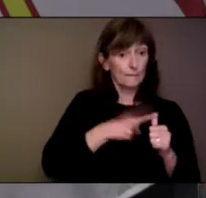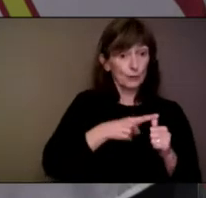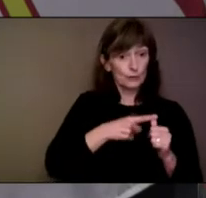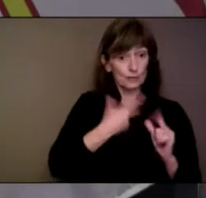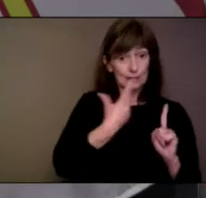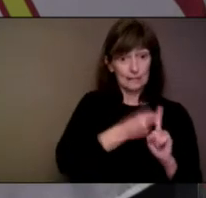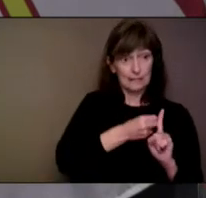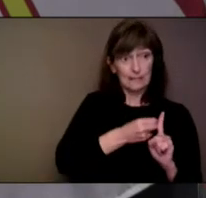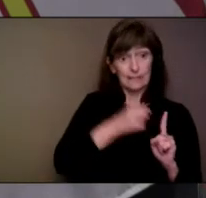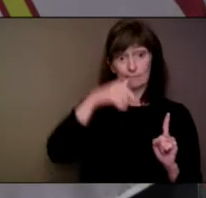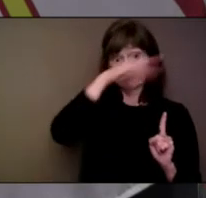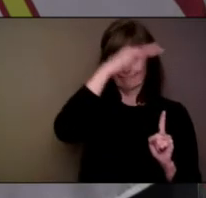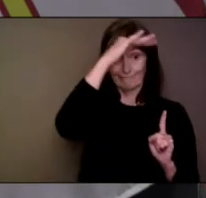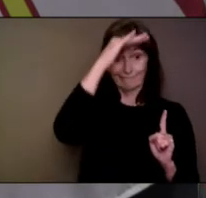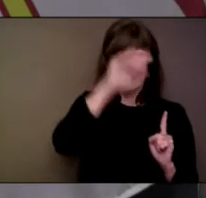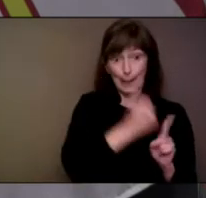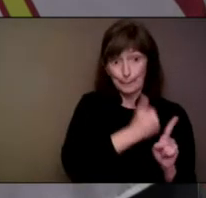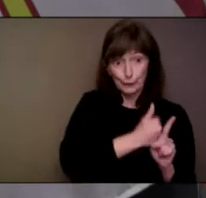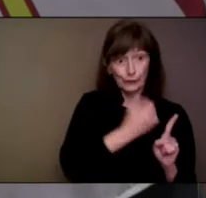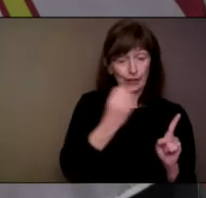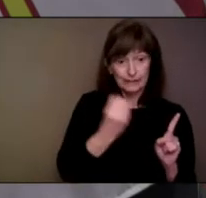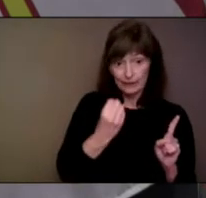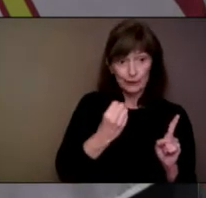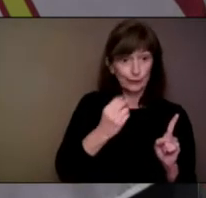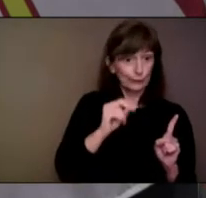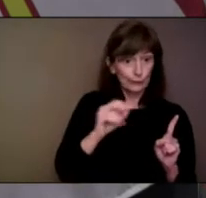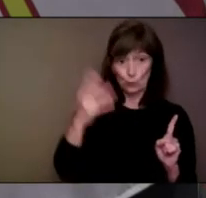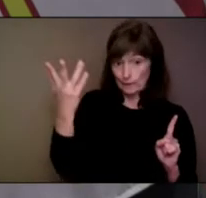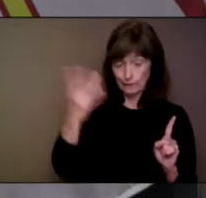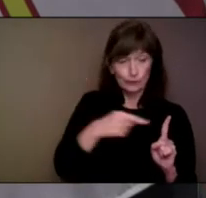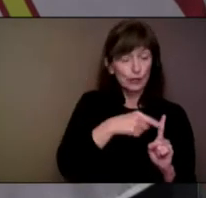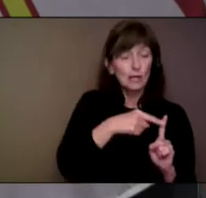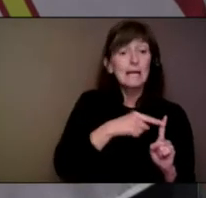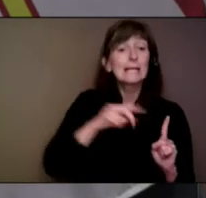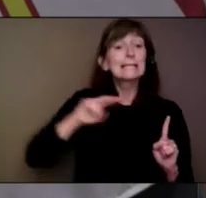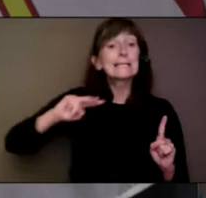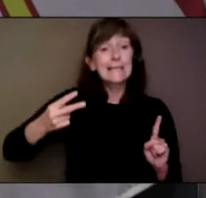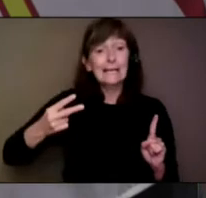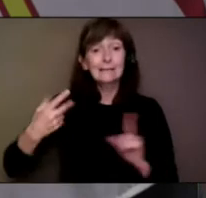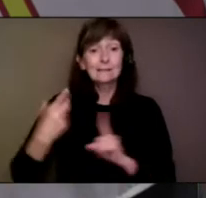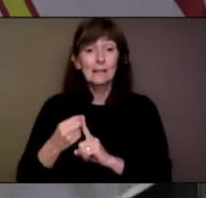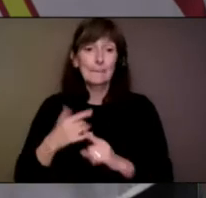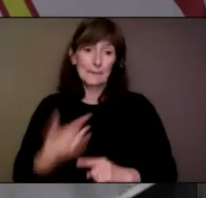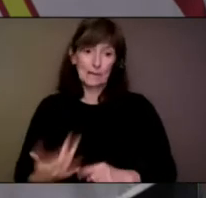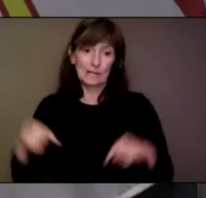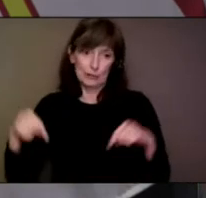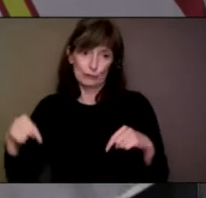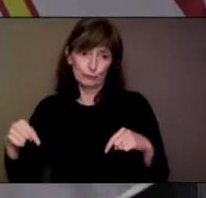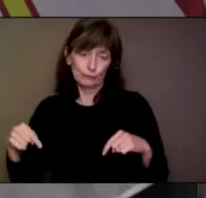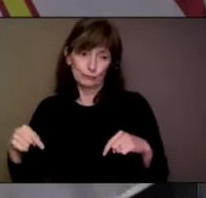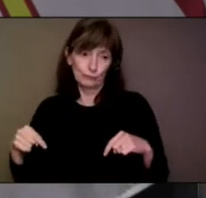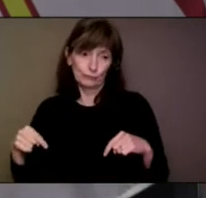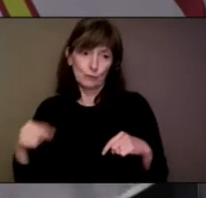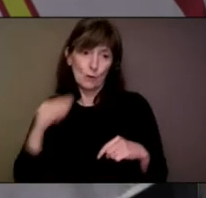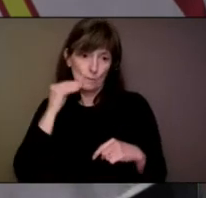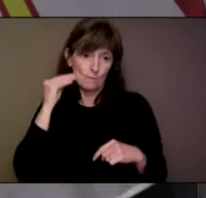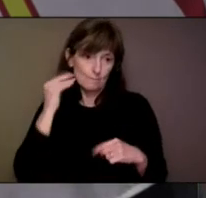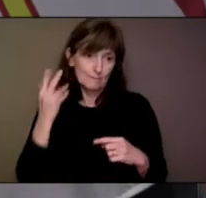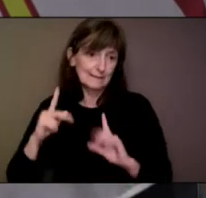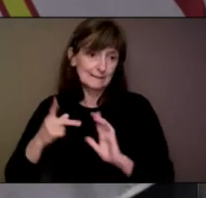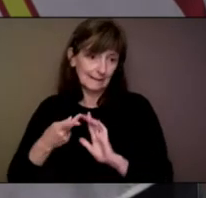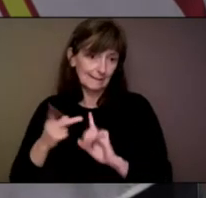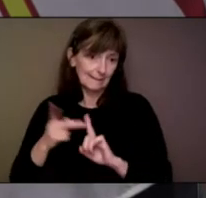dose here. So while it's difficult to know that exact number, I don't think that it's,